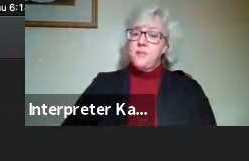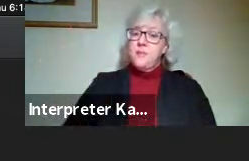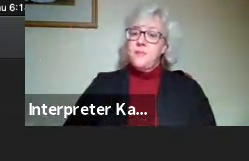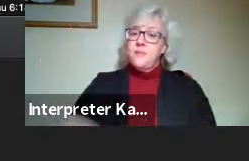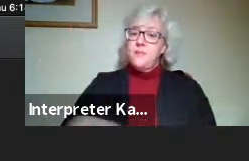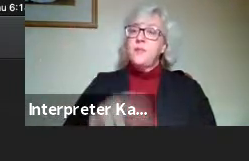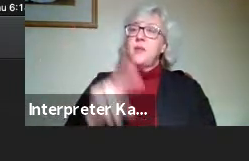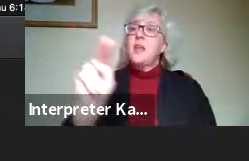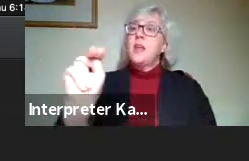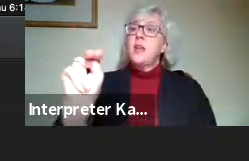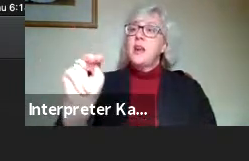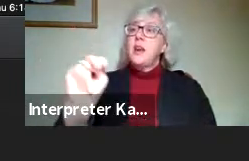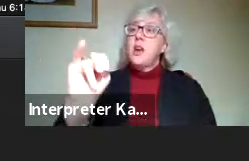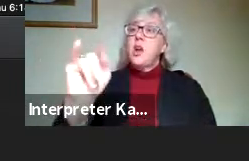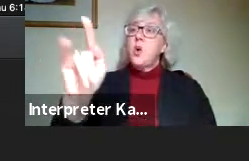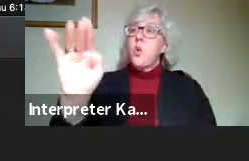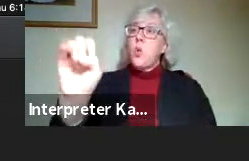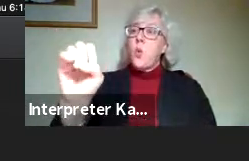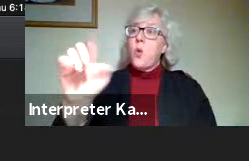Nicole Turner,